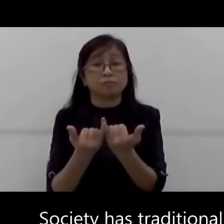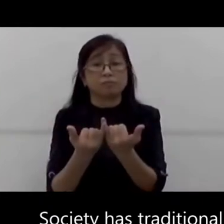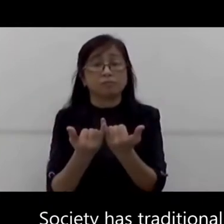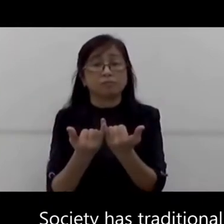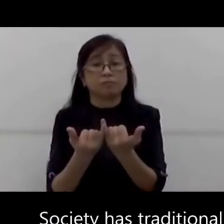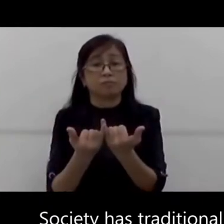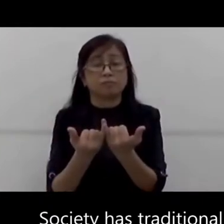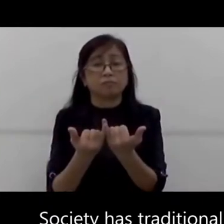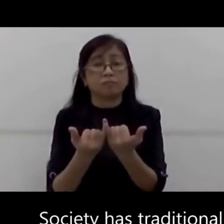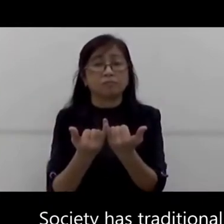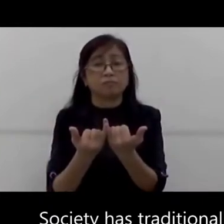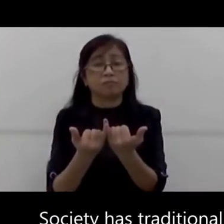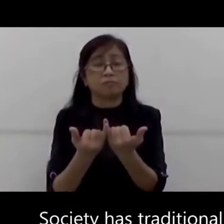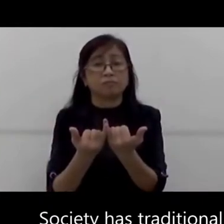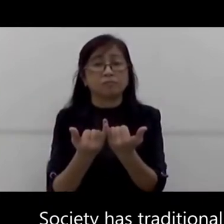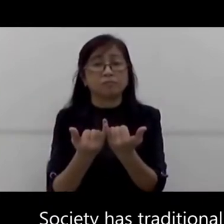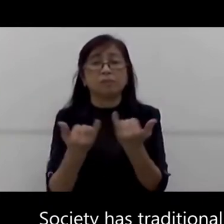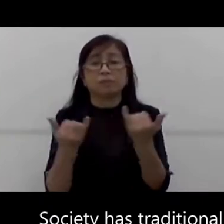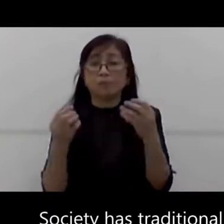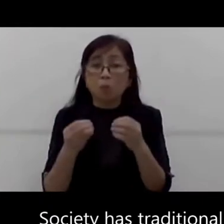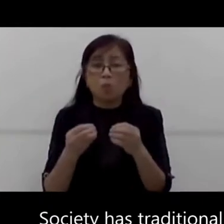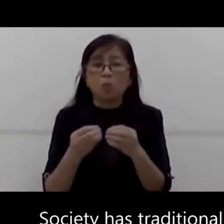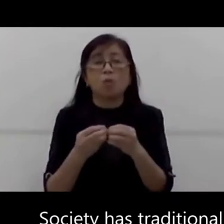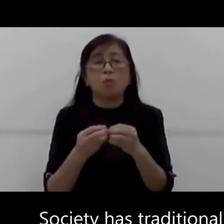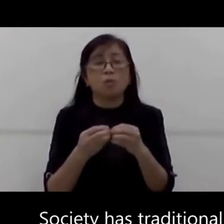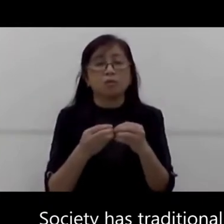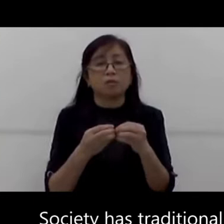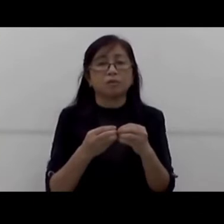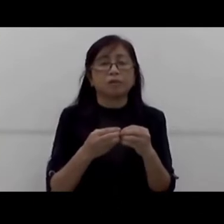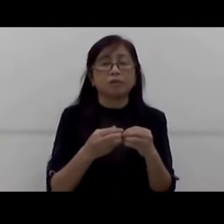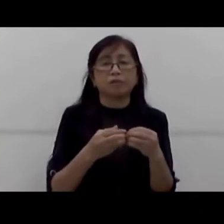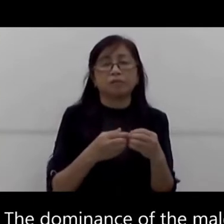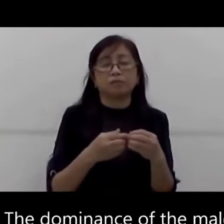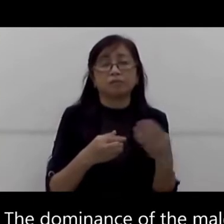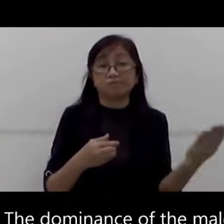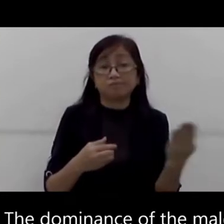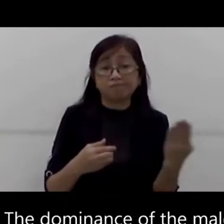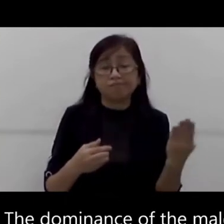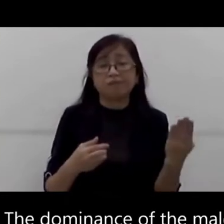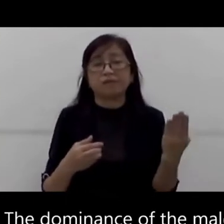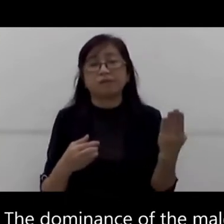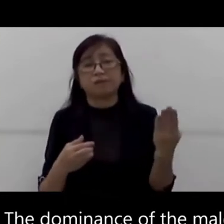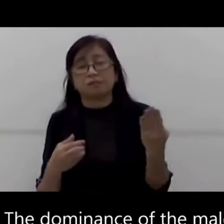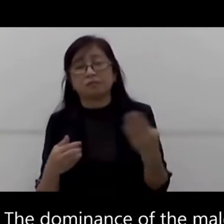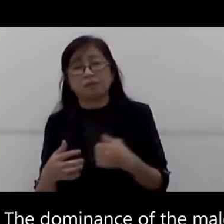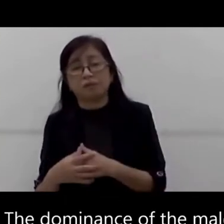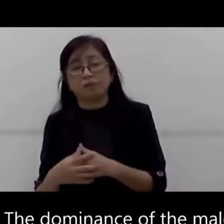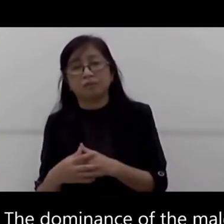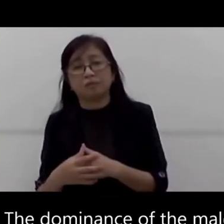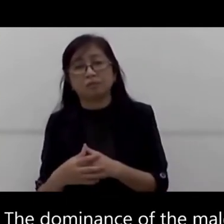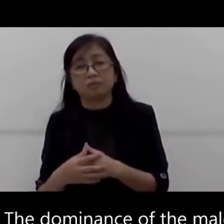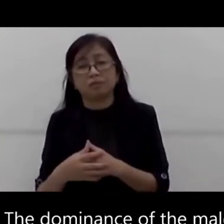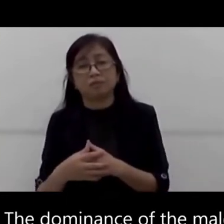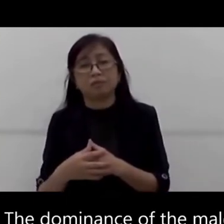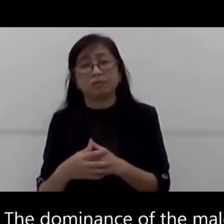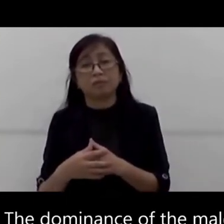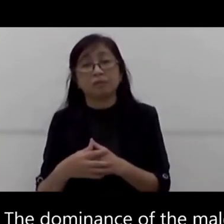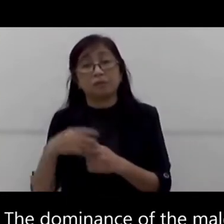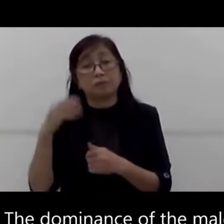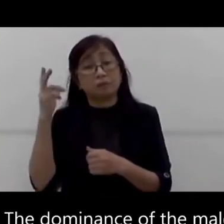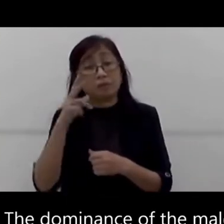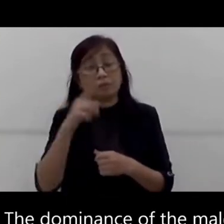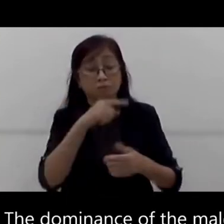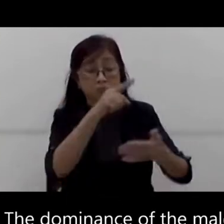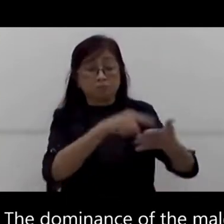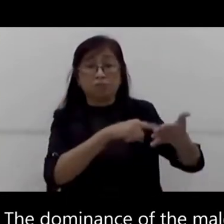prevails more in terms of the norm rather than the exception. The dominance of the male identity to the discrimination or outright